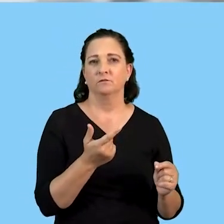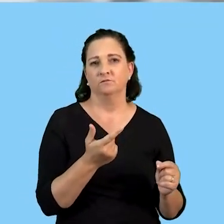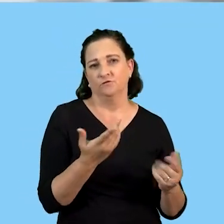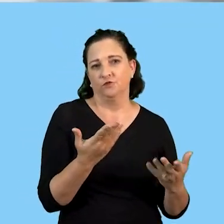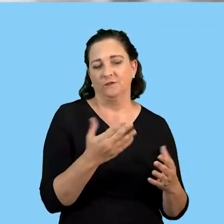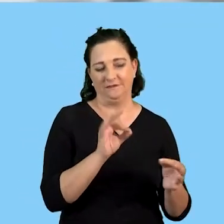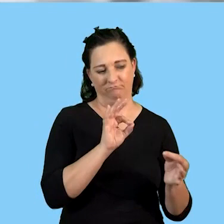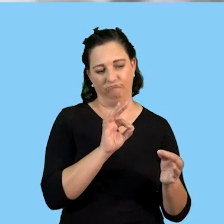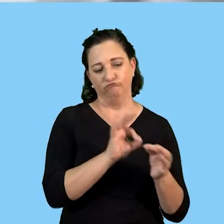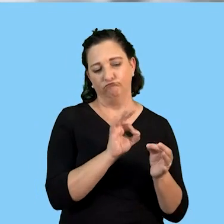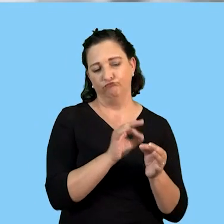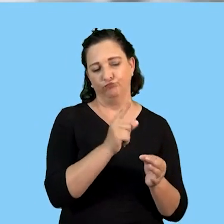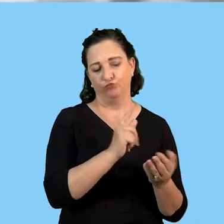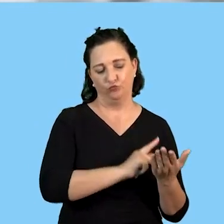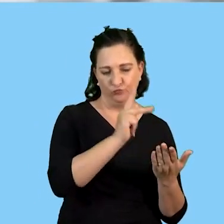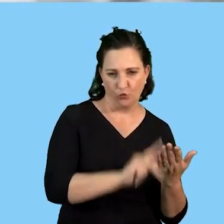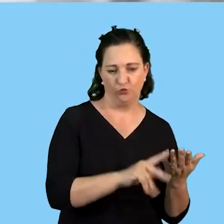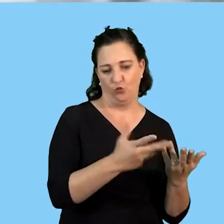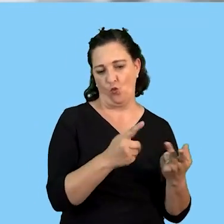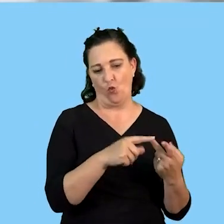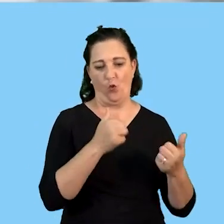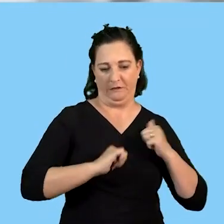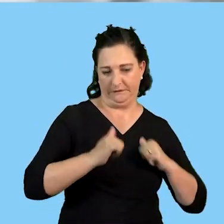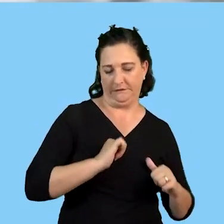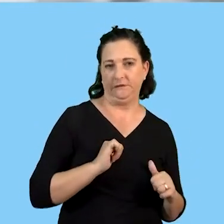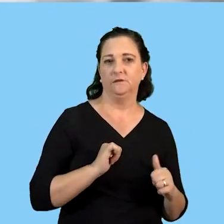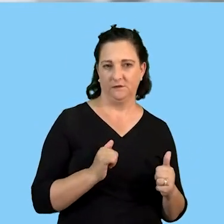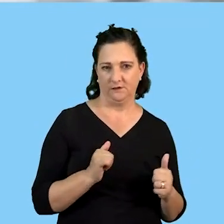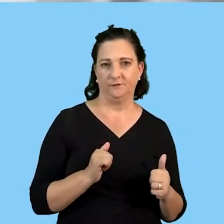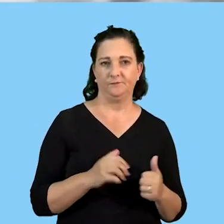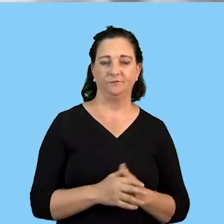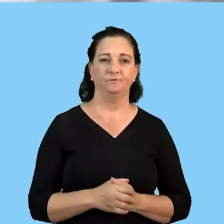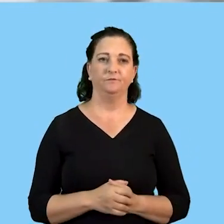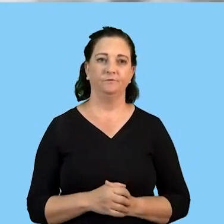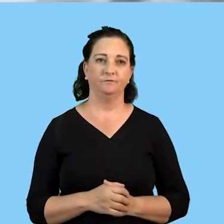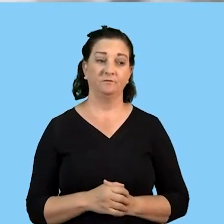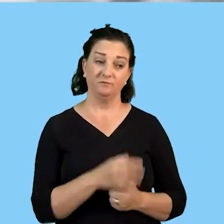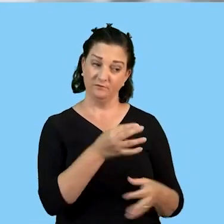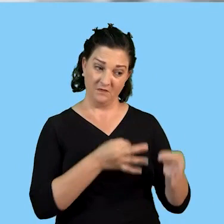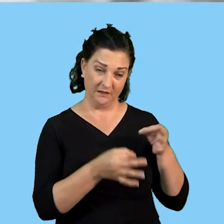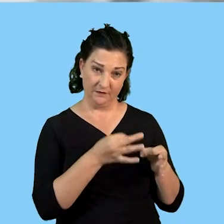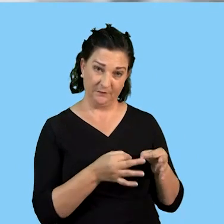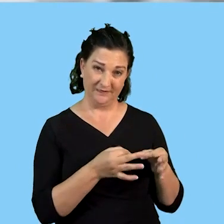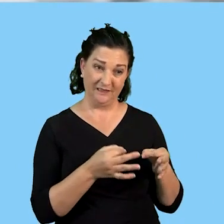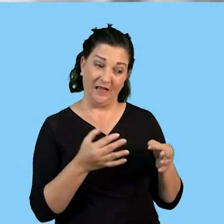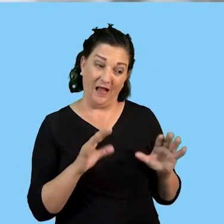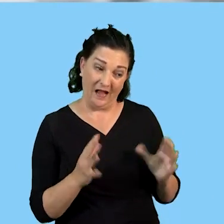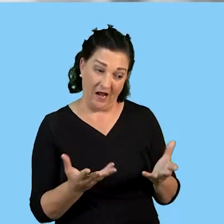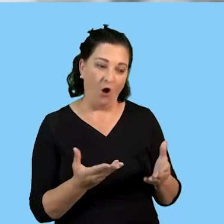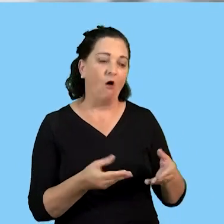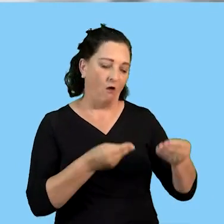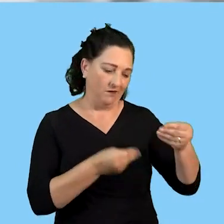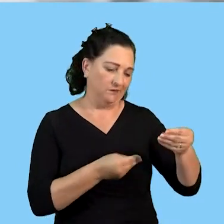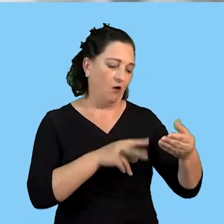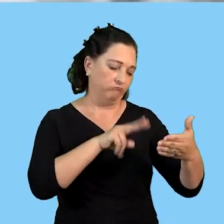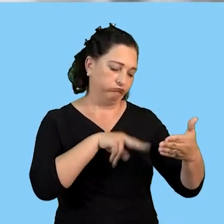with a specific project or activity that has been explained in an action plan so